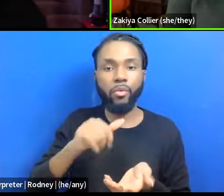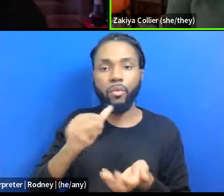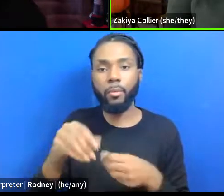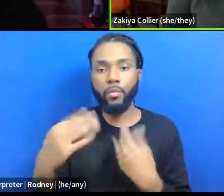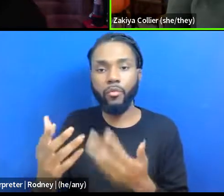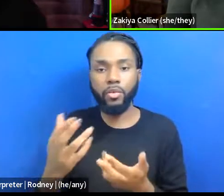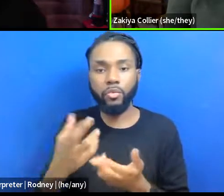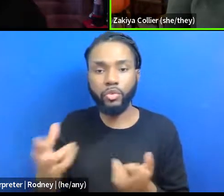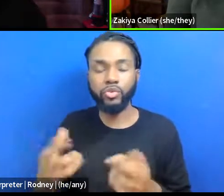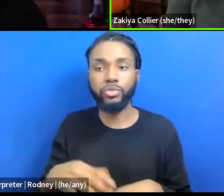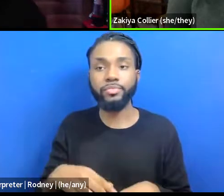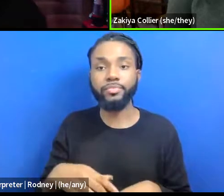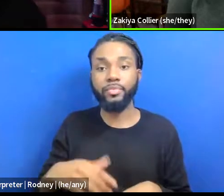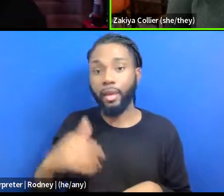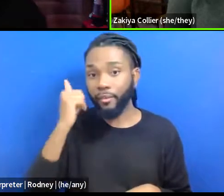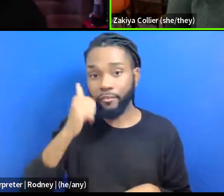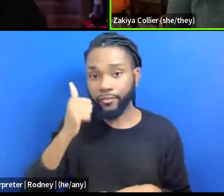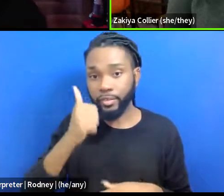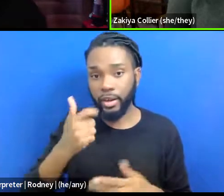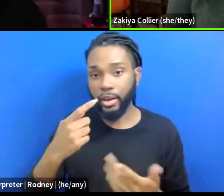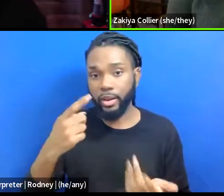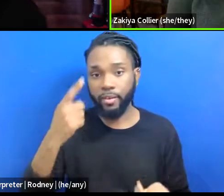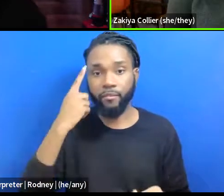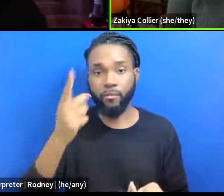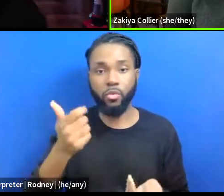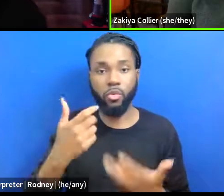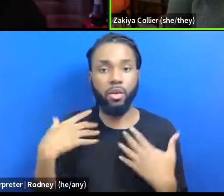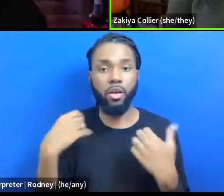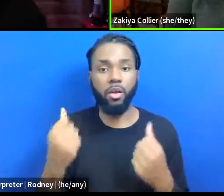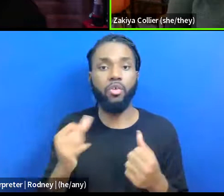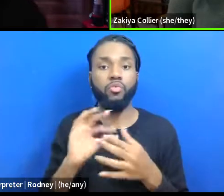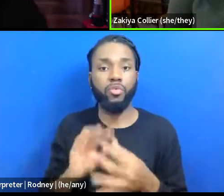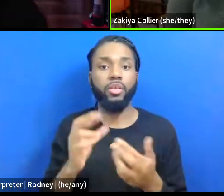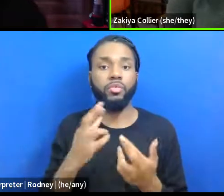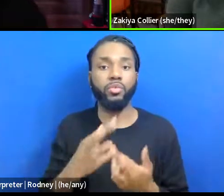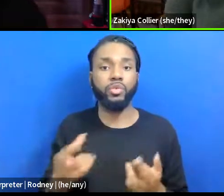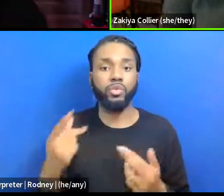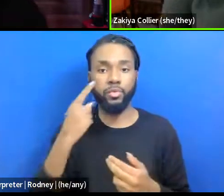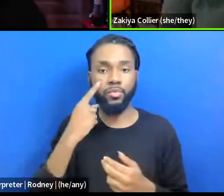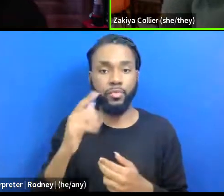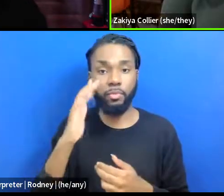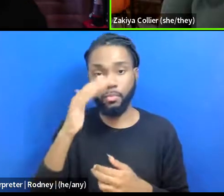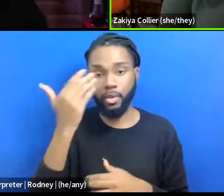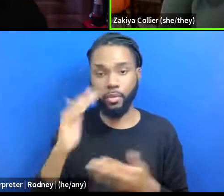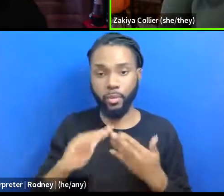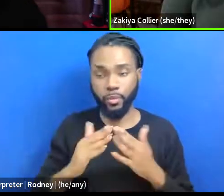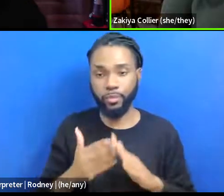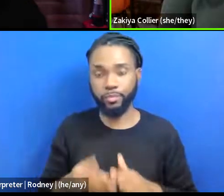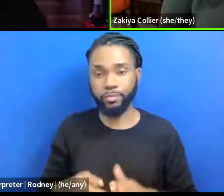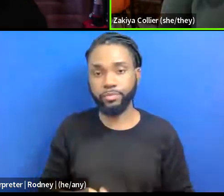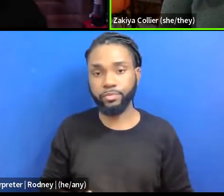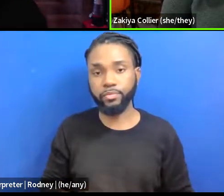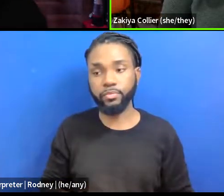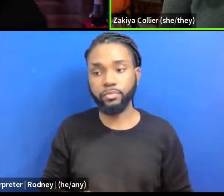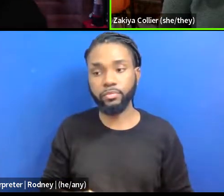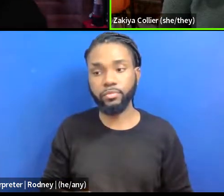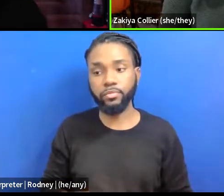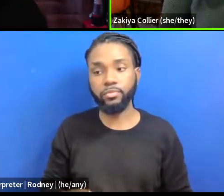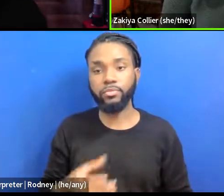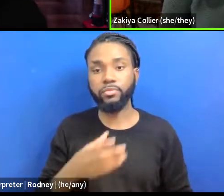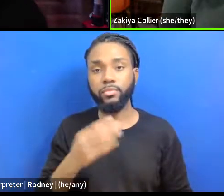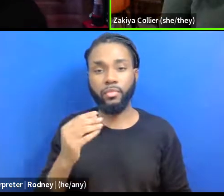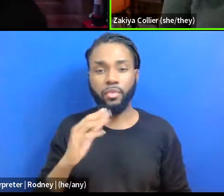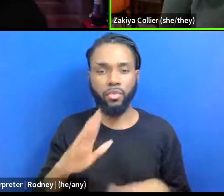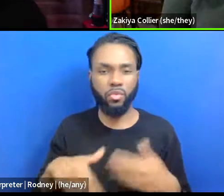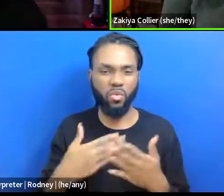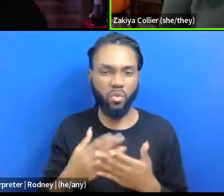every day in terms of, of health, uh, related resources for black communities, um, and, and all the other